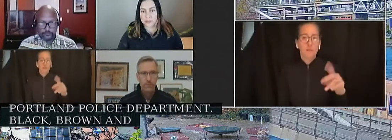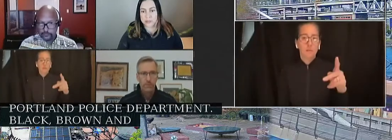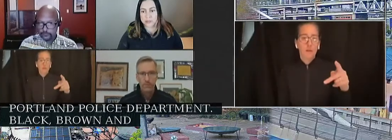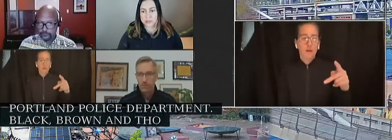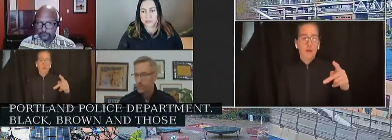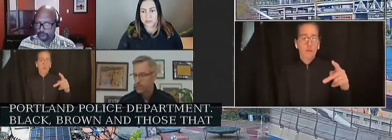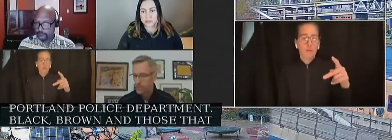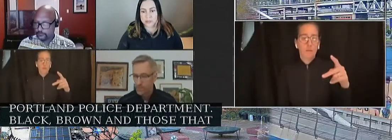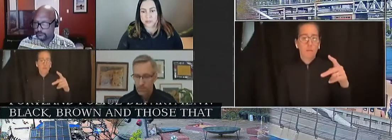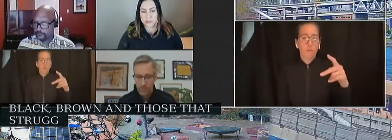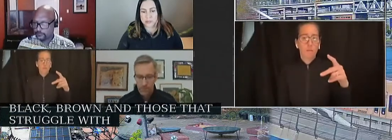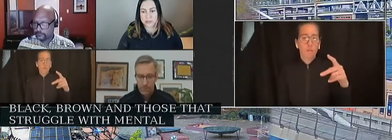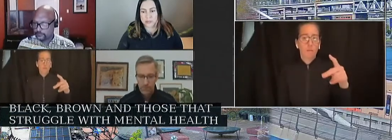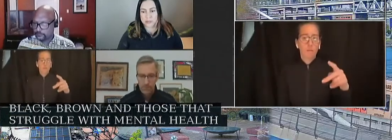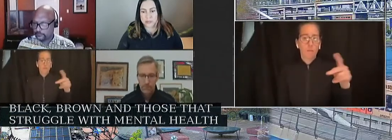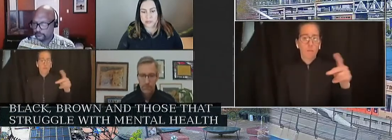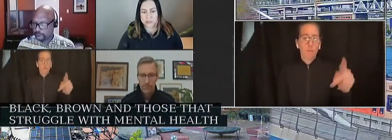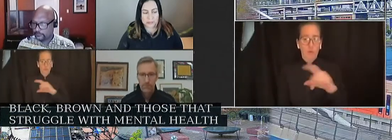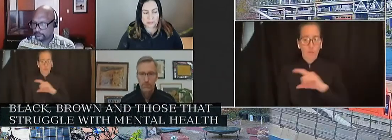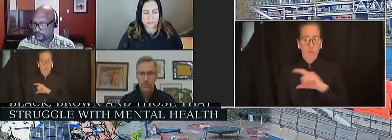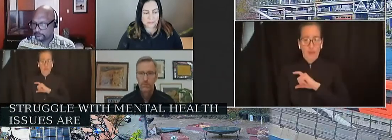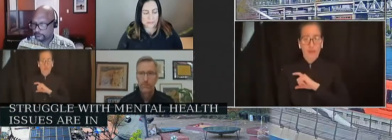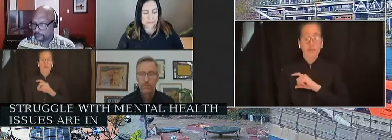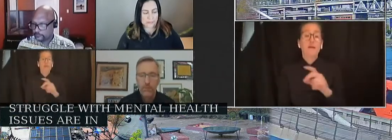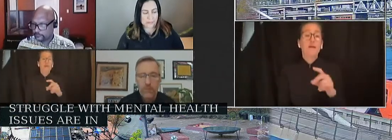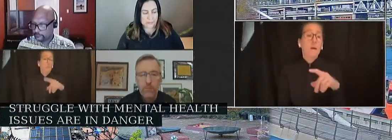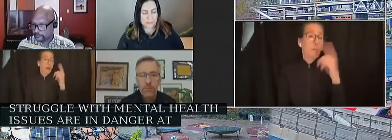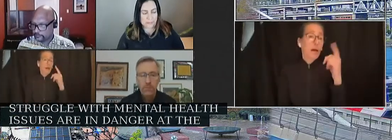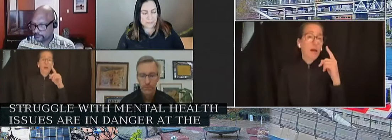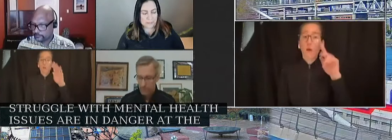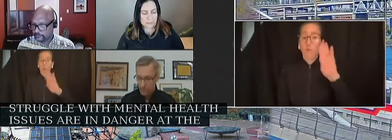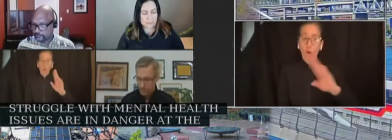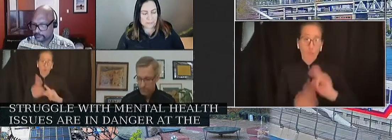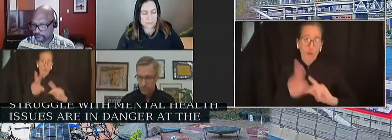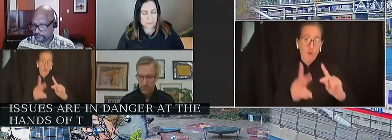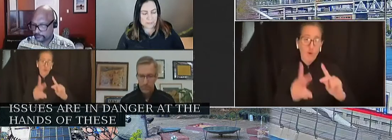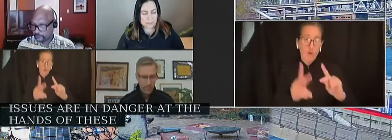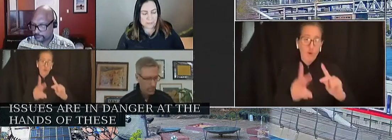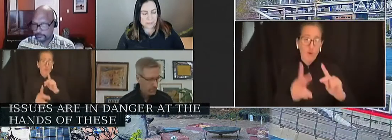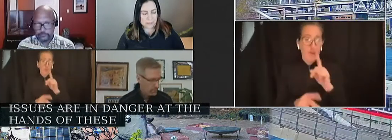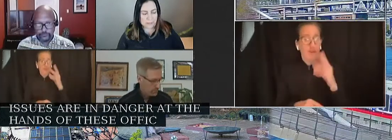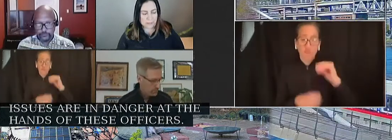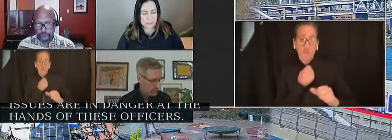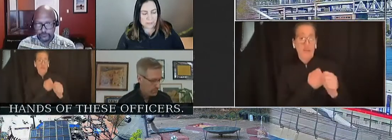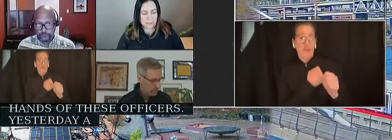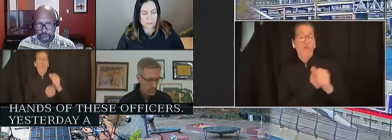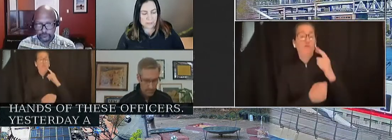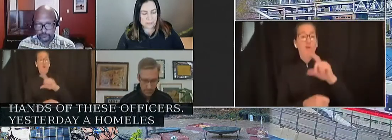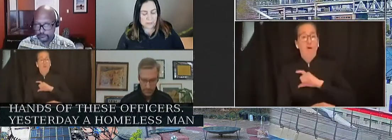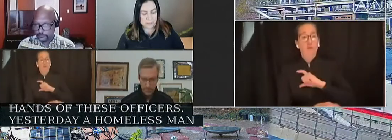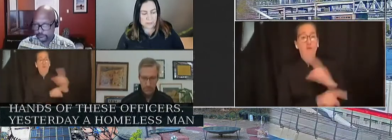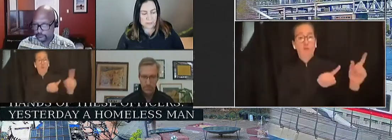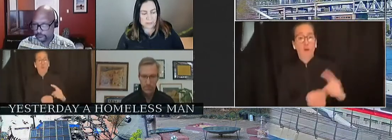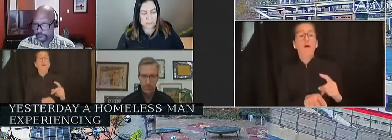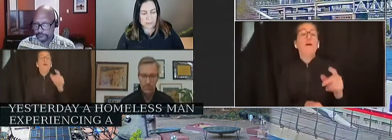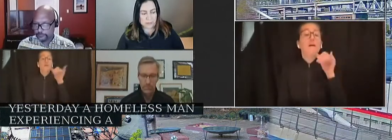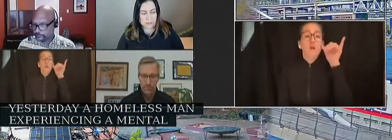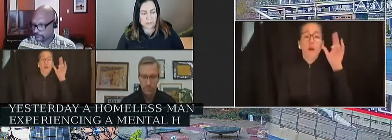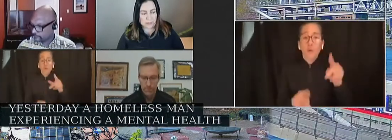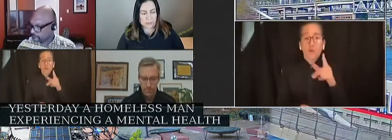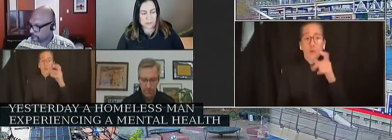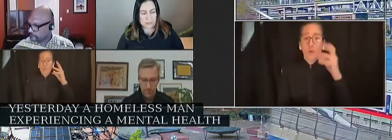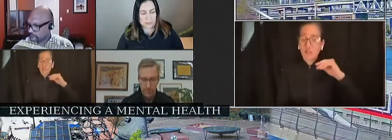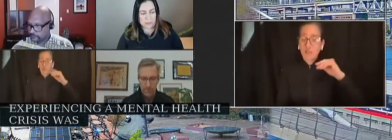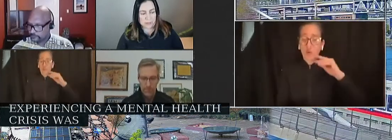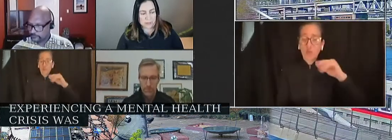are in danger at the hands of these officers. Just yesterday a homeless man experiencing a mental health crisis was murdered by an officer and his body was